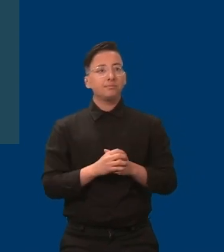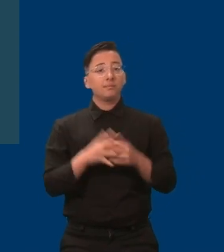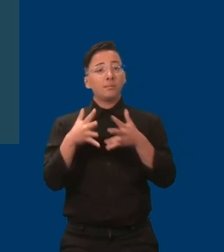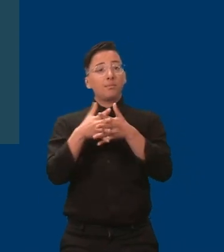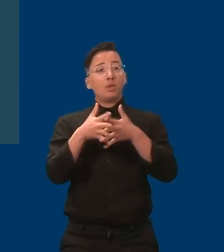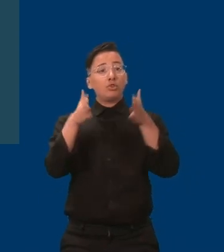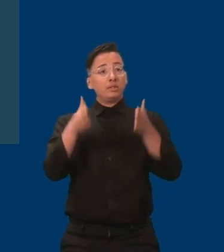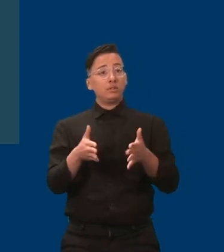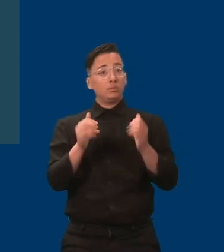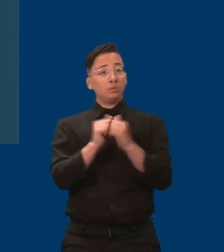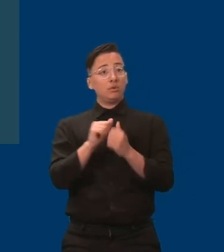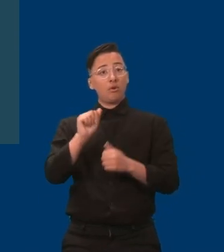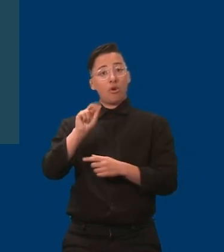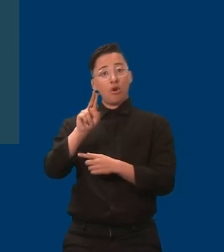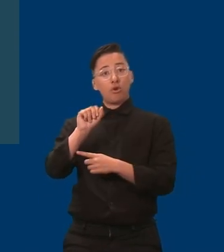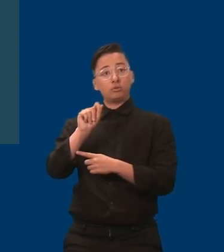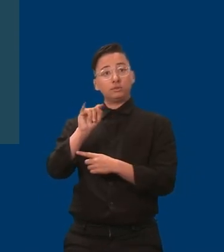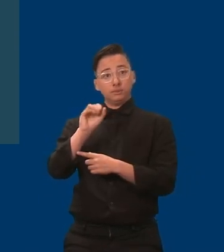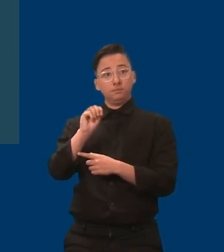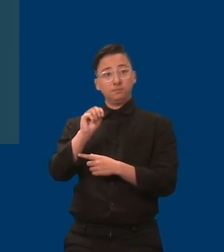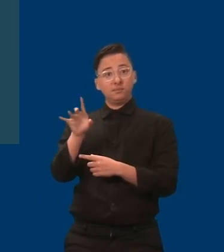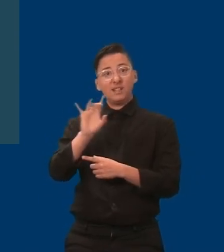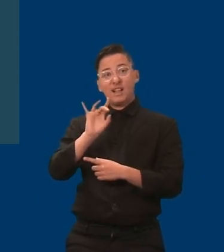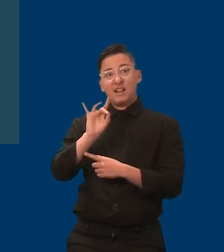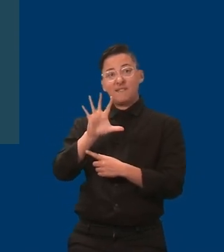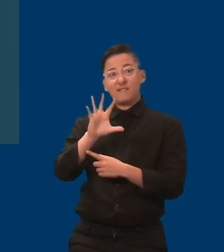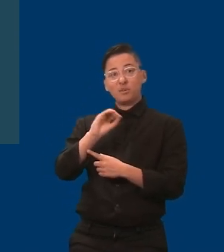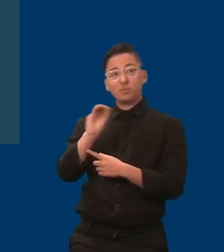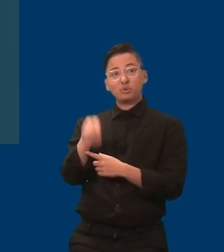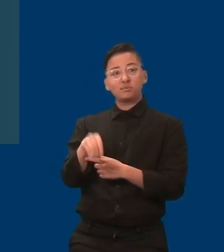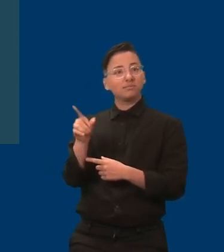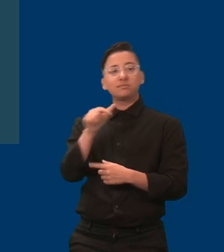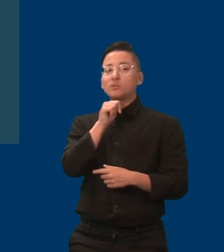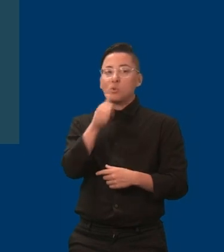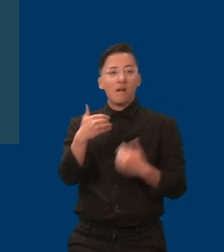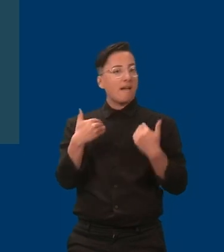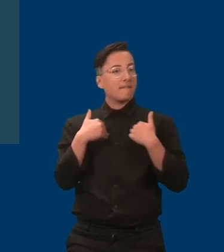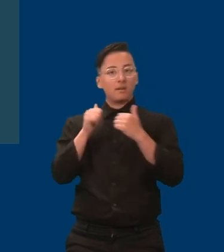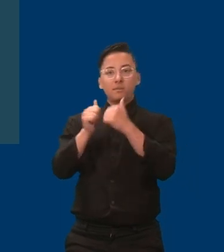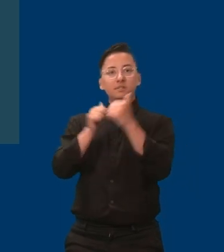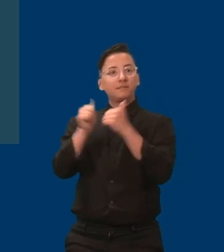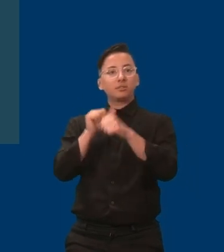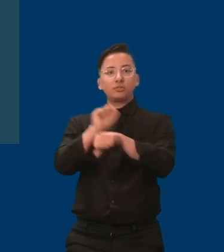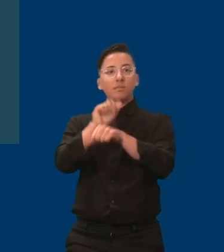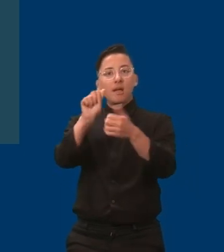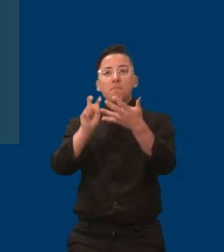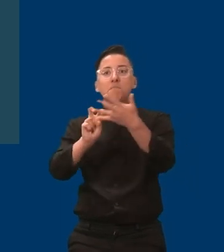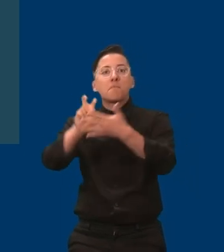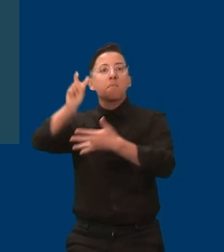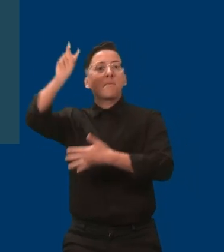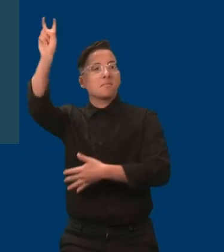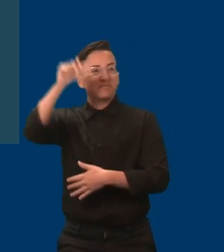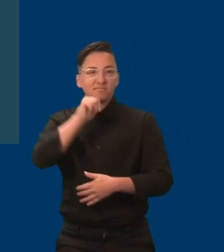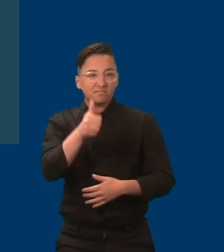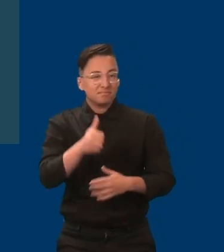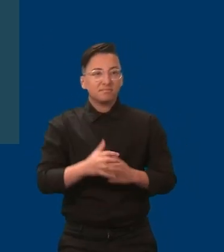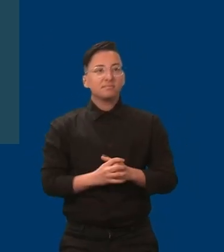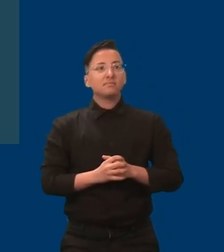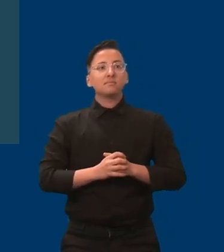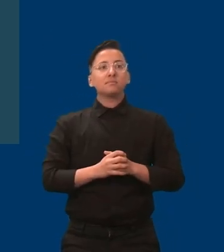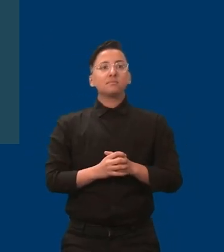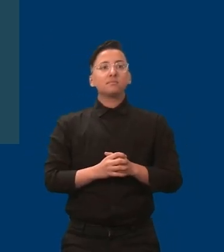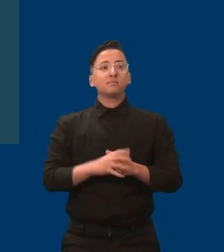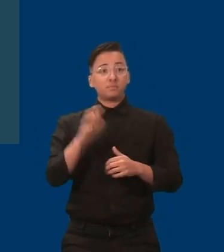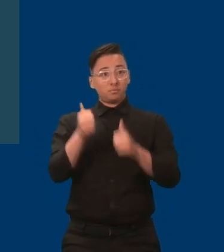engaged in competitive employment, and most who are are underemployed, working part time with limited benefits or